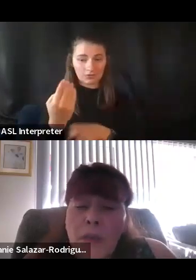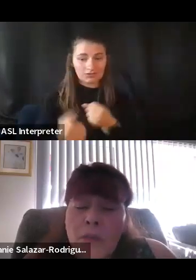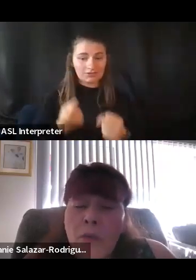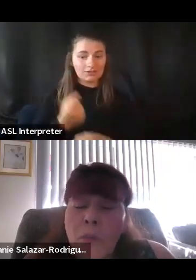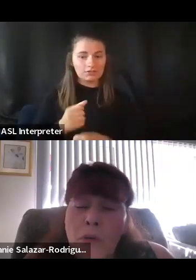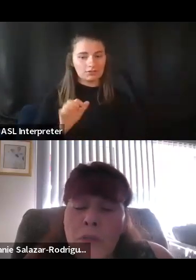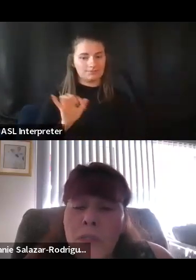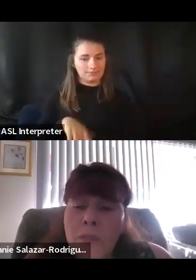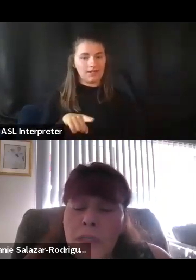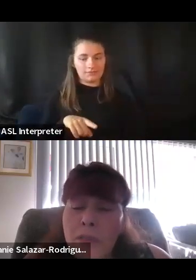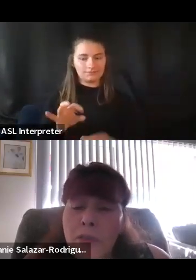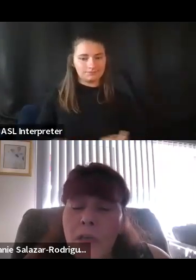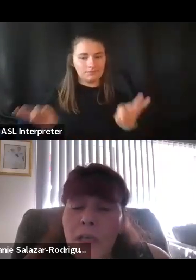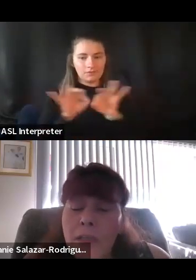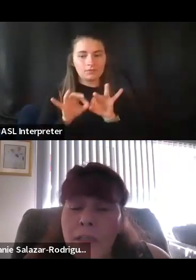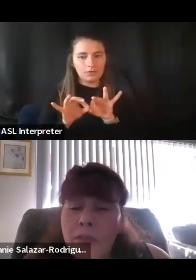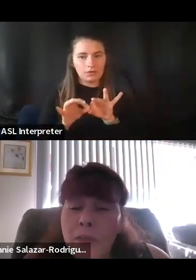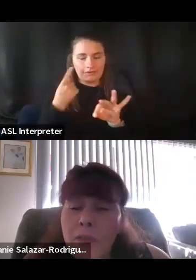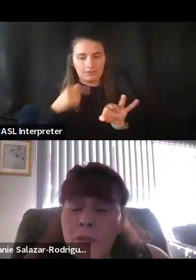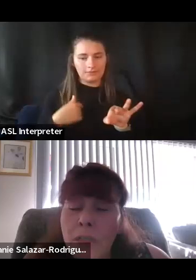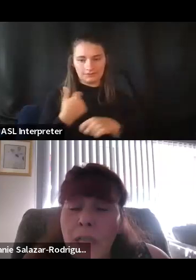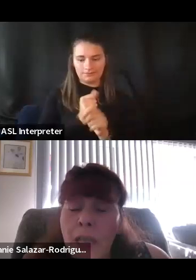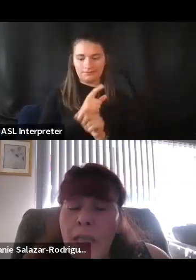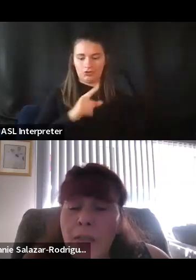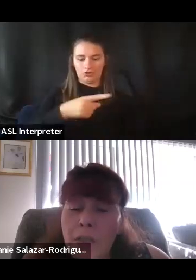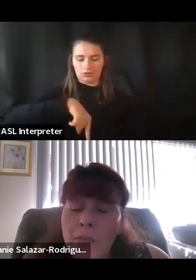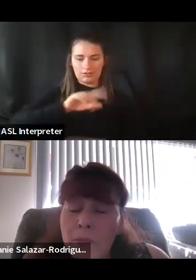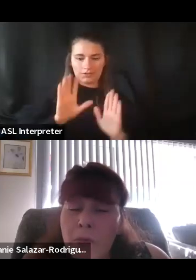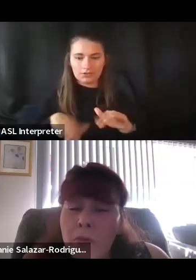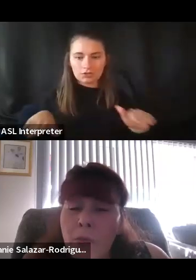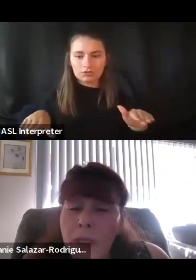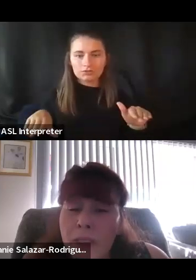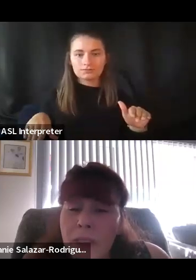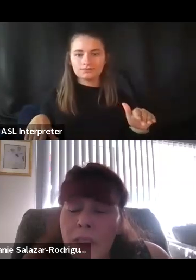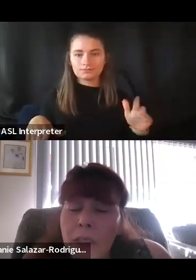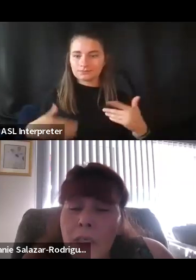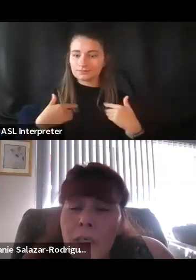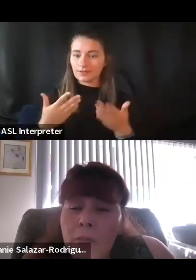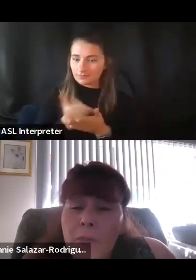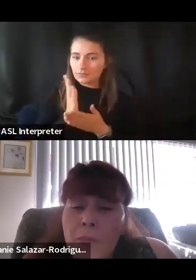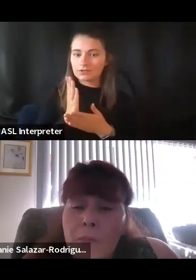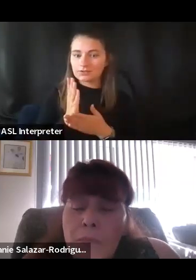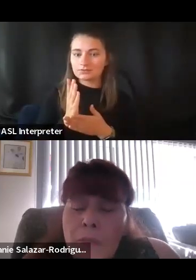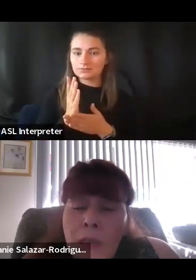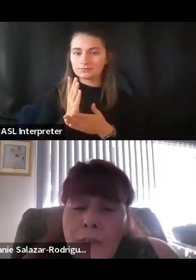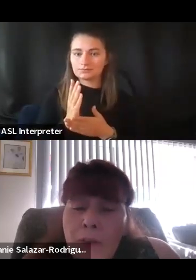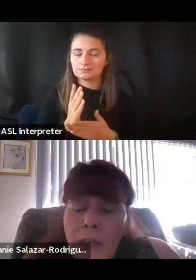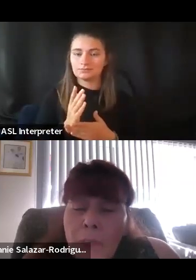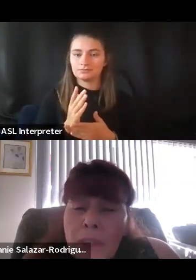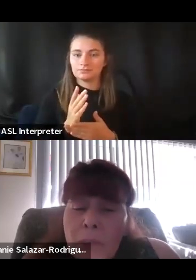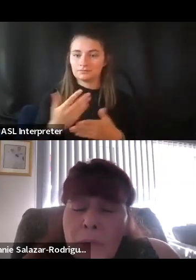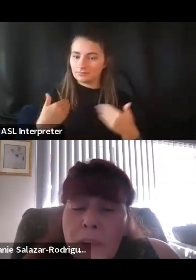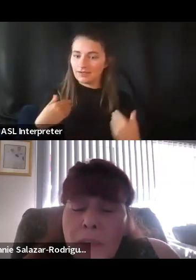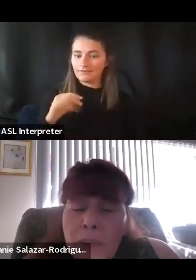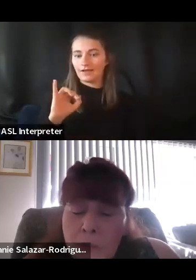something that was so important to me to making sure that these children had the rights to have their